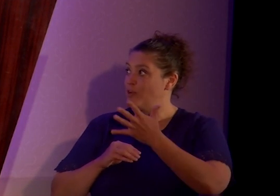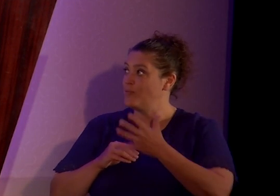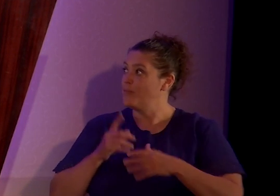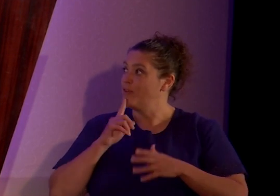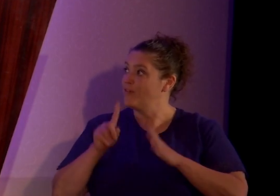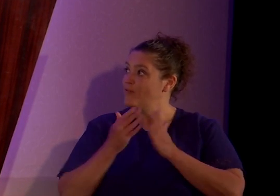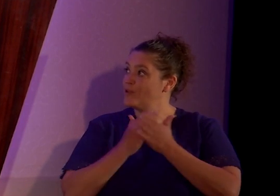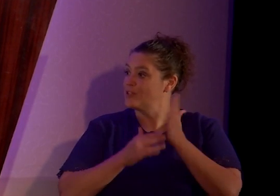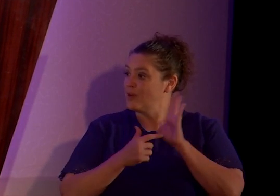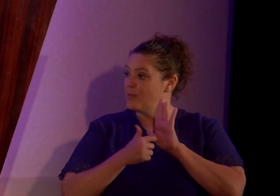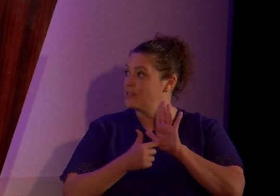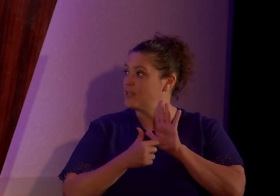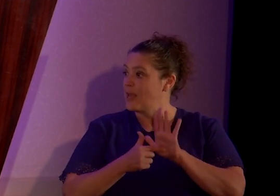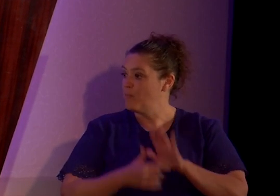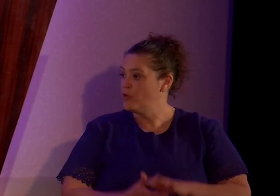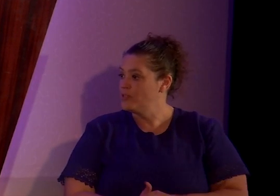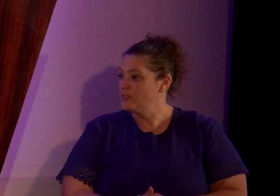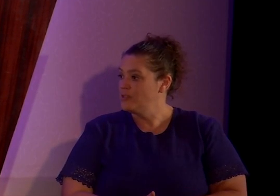examples.